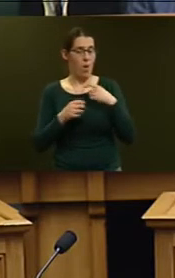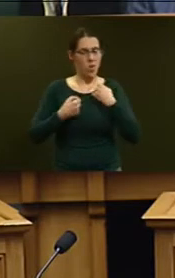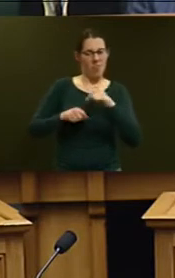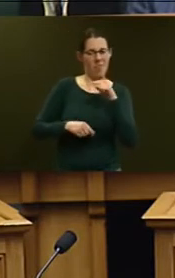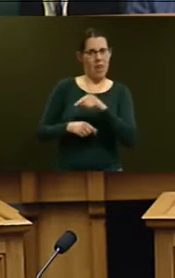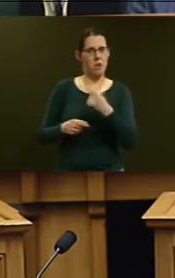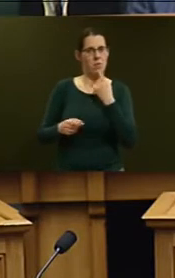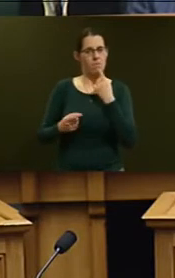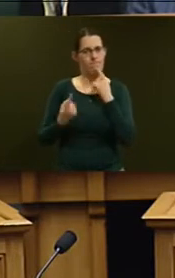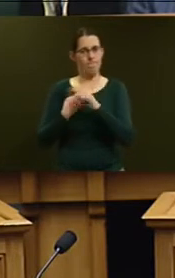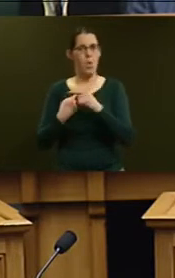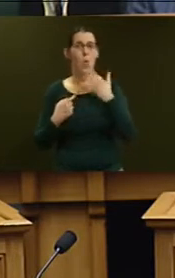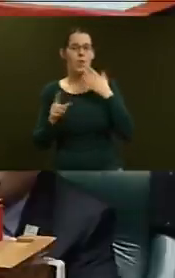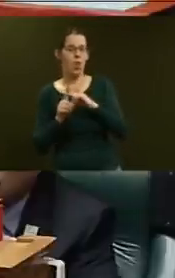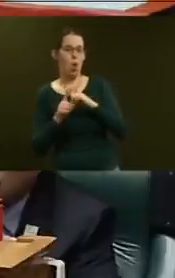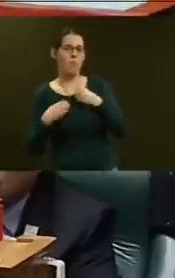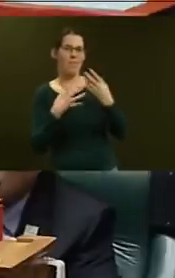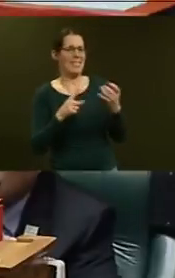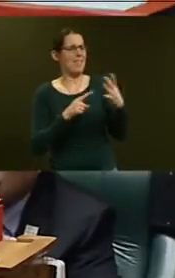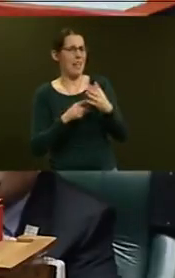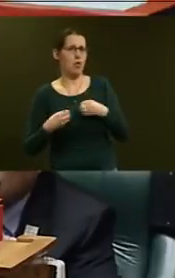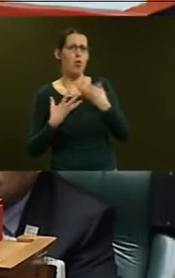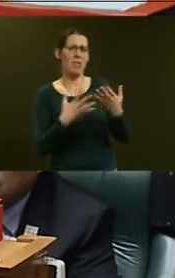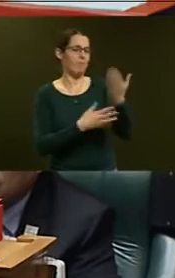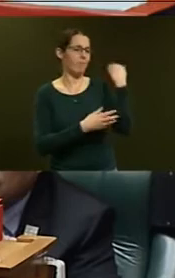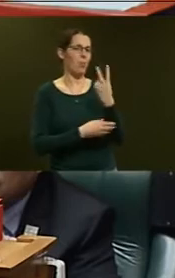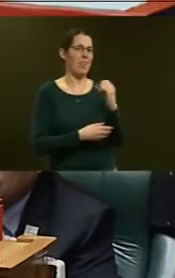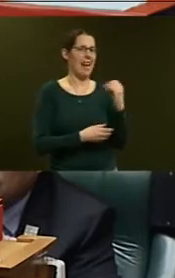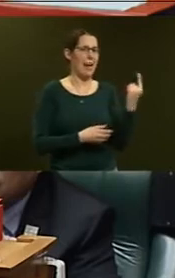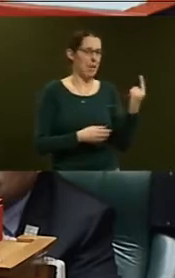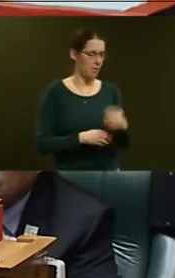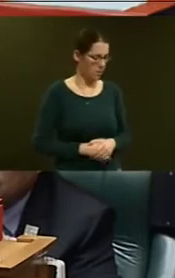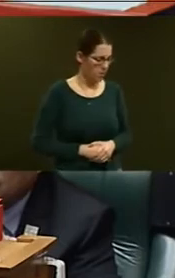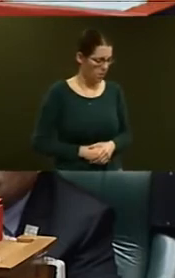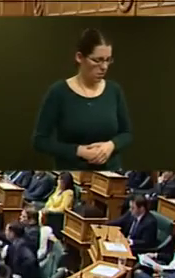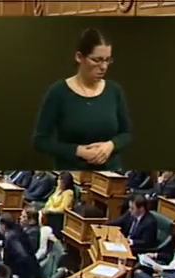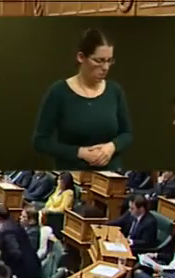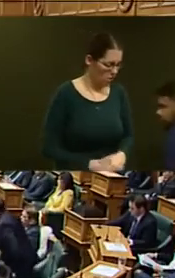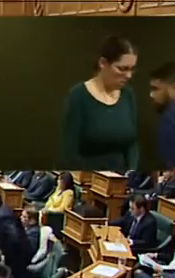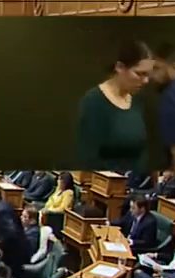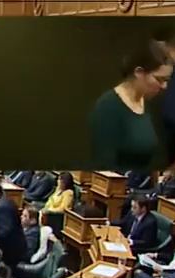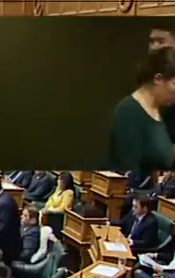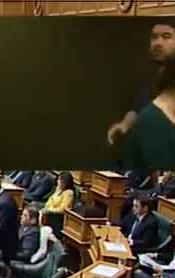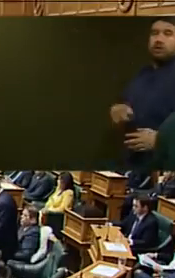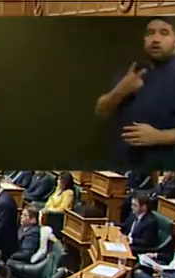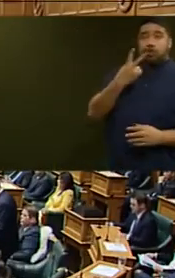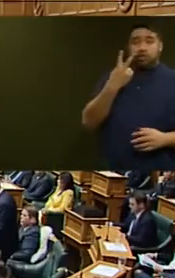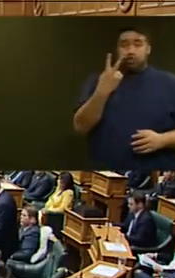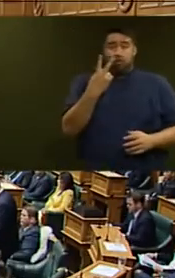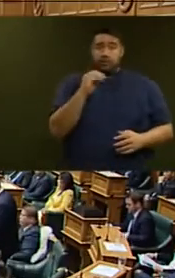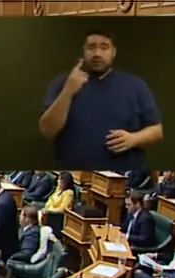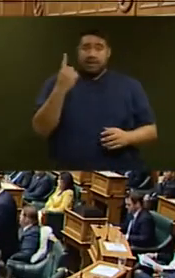in 2011? The project didn't exist in 2011. Point of order, Mr Speaker.